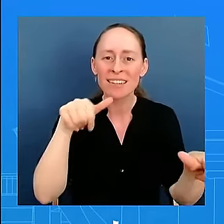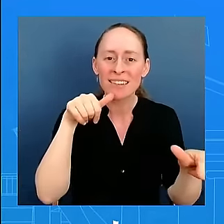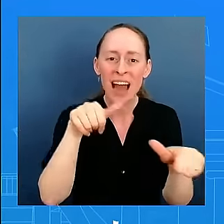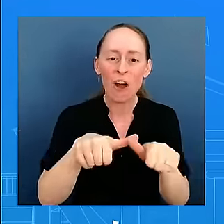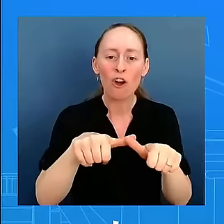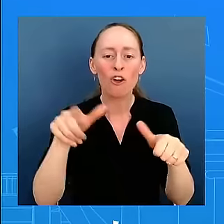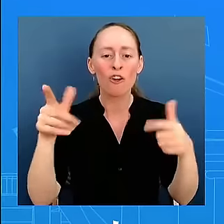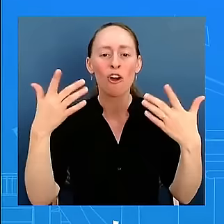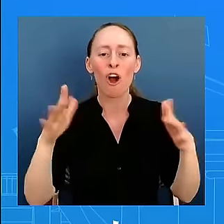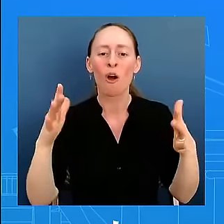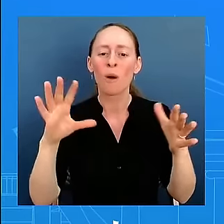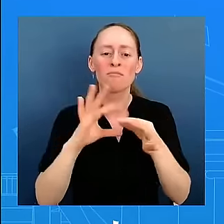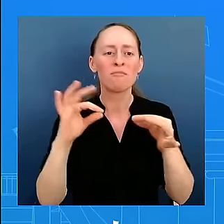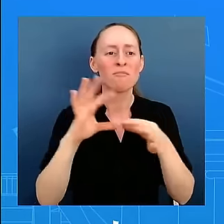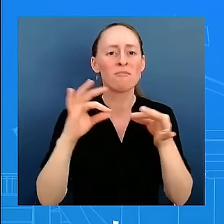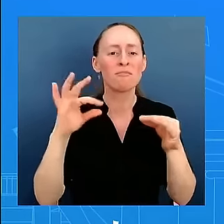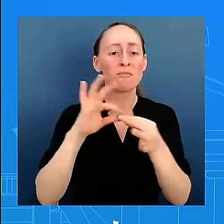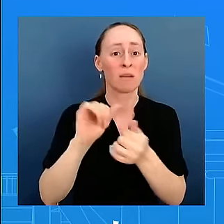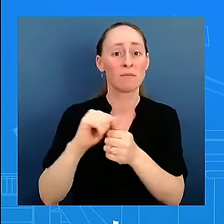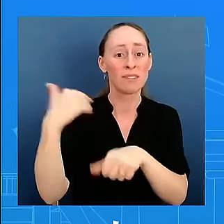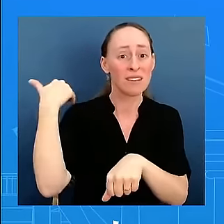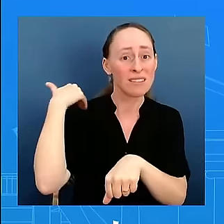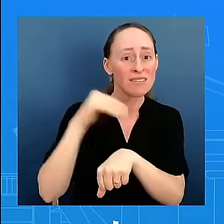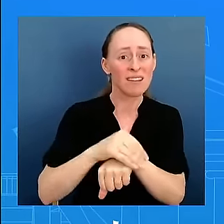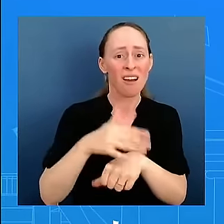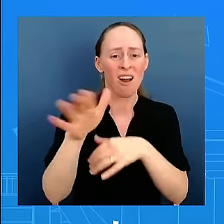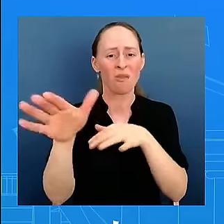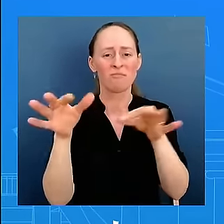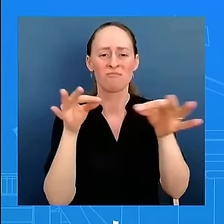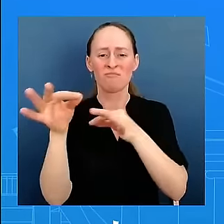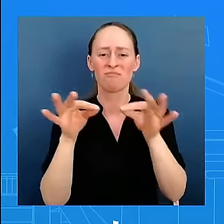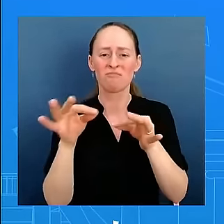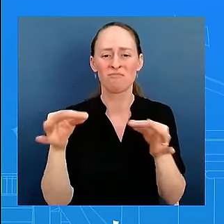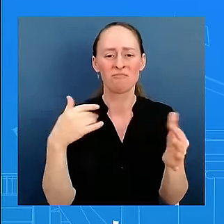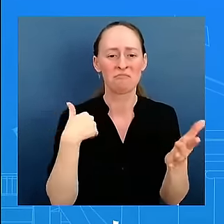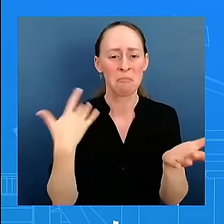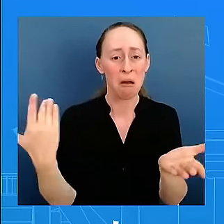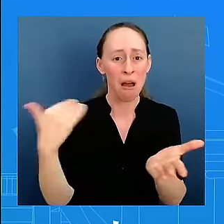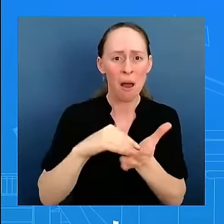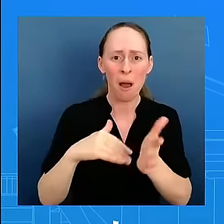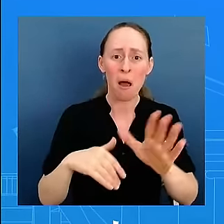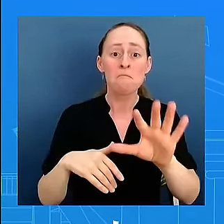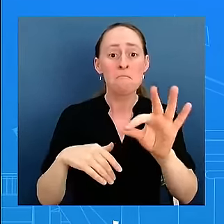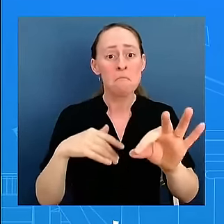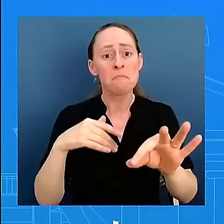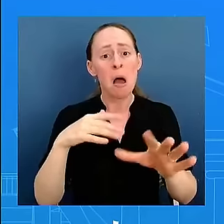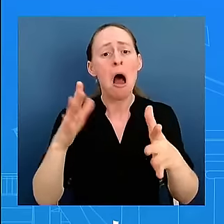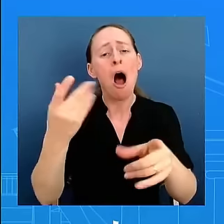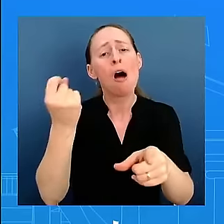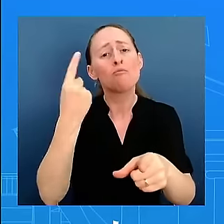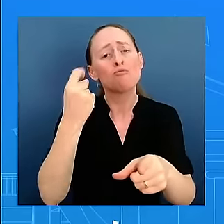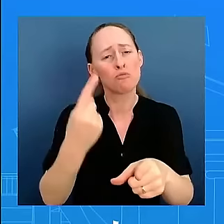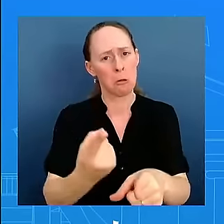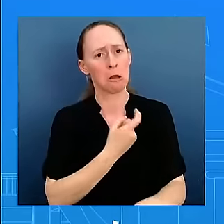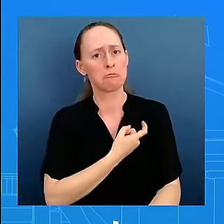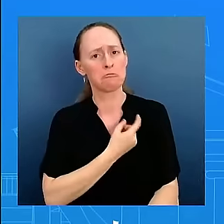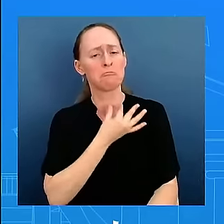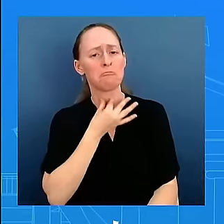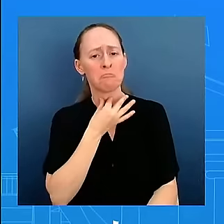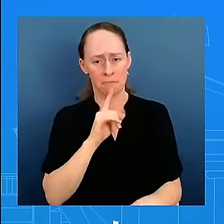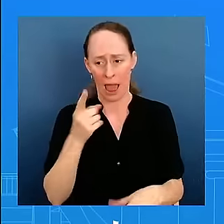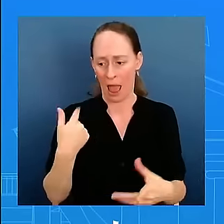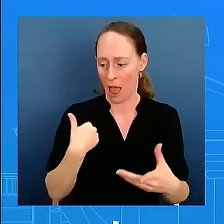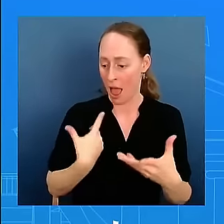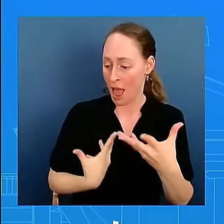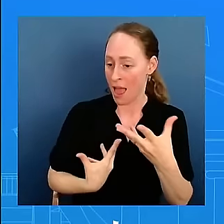night i'm not going to get ahead of it i'm not saying it's not a fair question to ask i do not have anything more to add than what the president